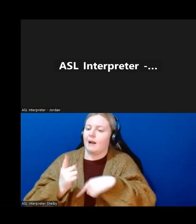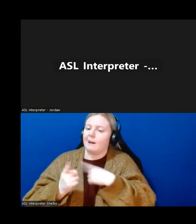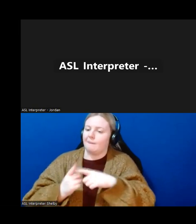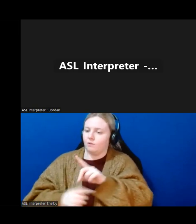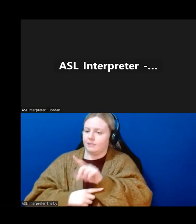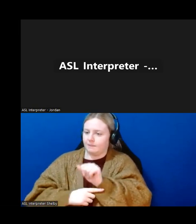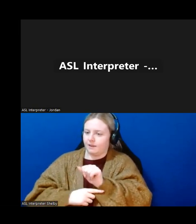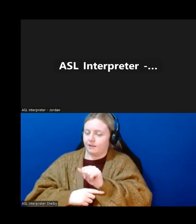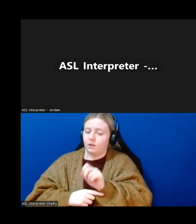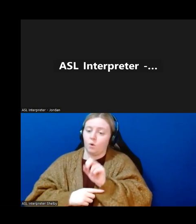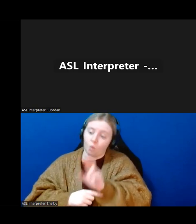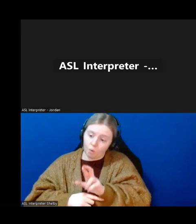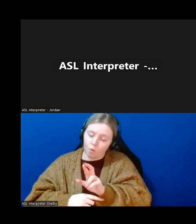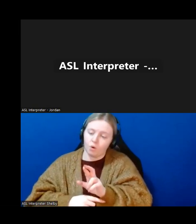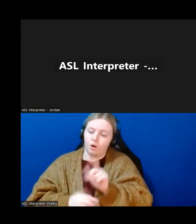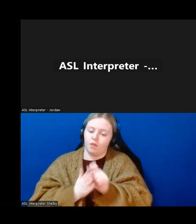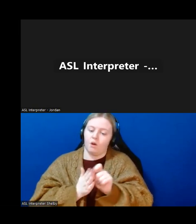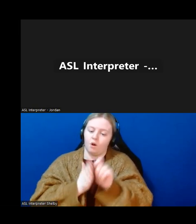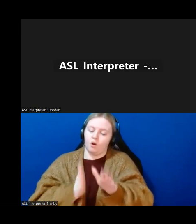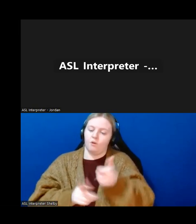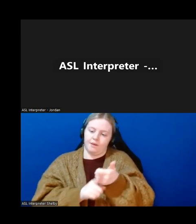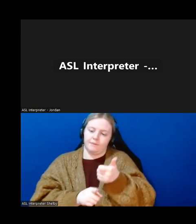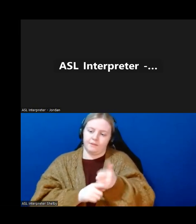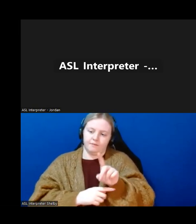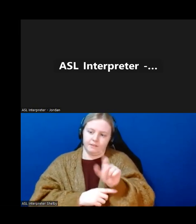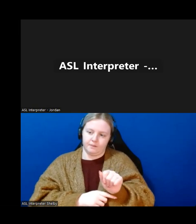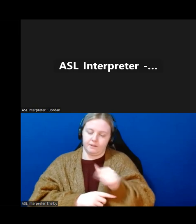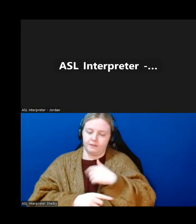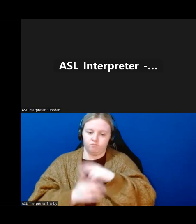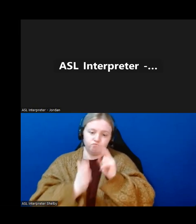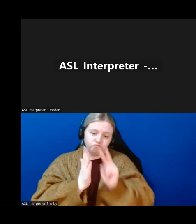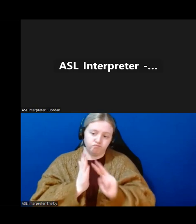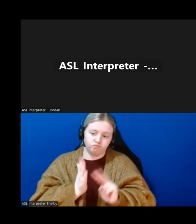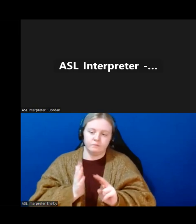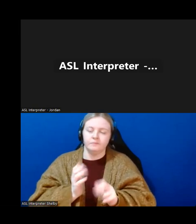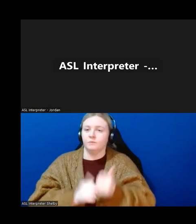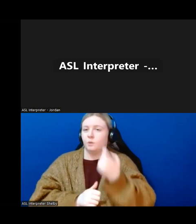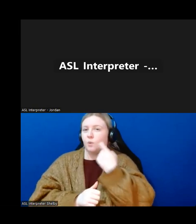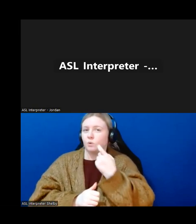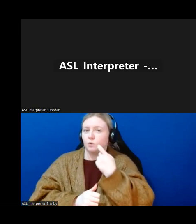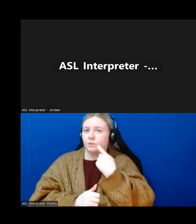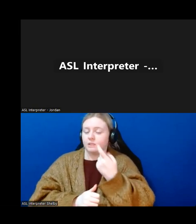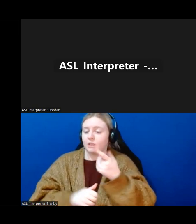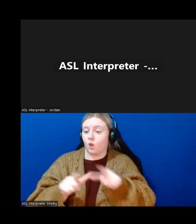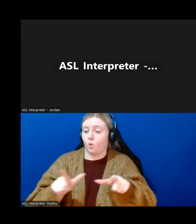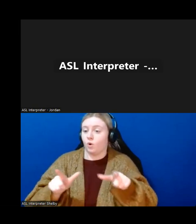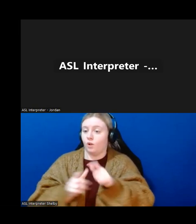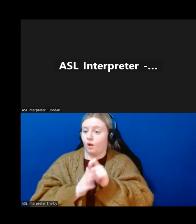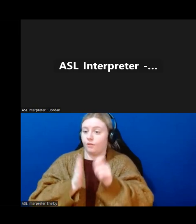is written by an author who identifies with disability. So our latest book club is actually a local author